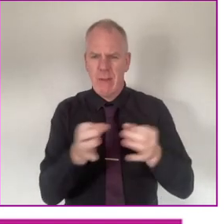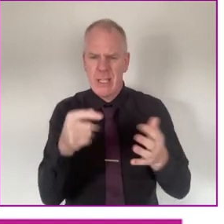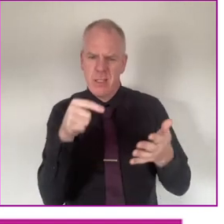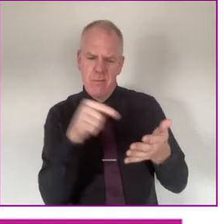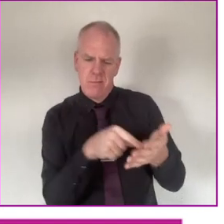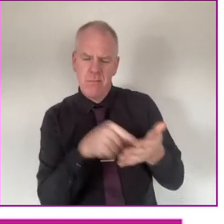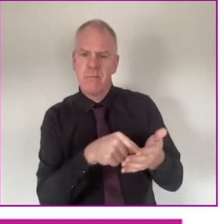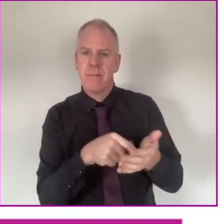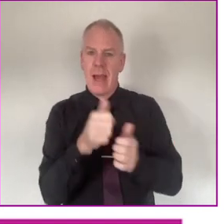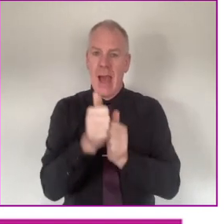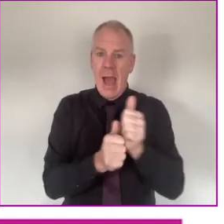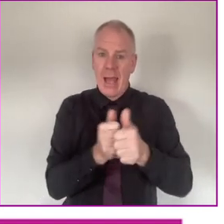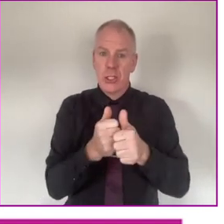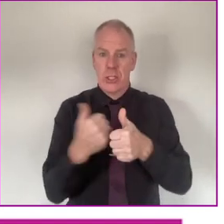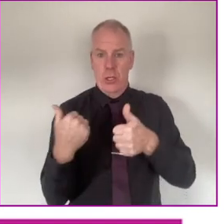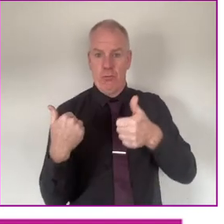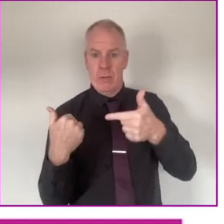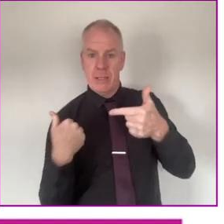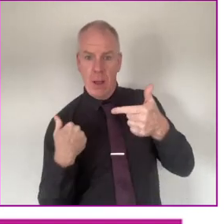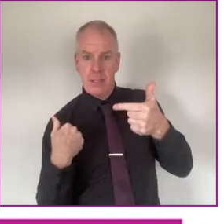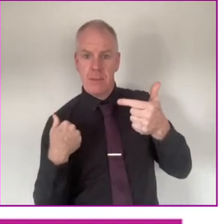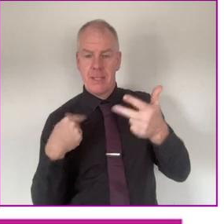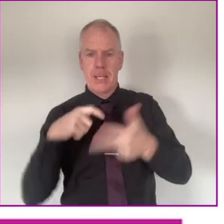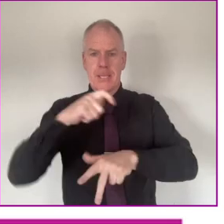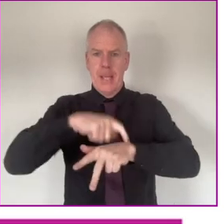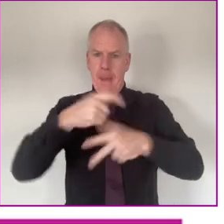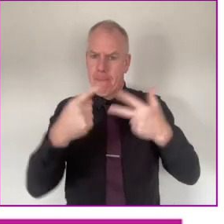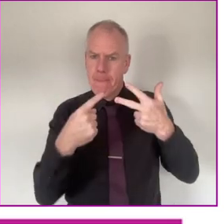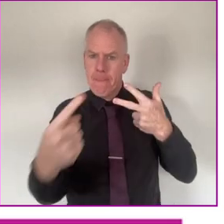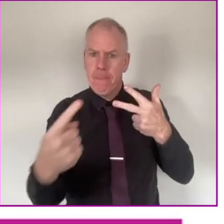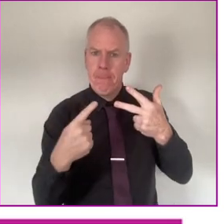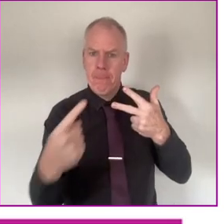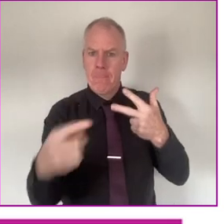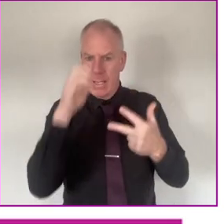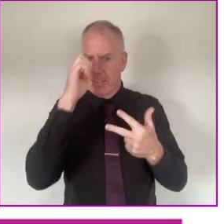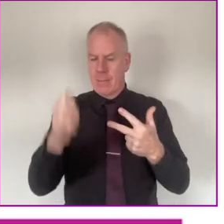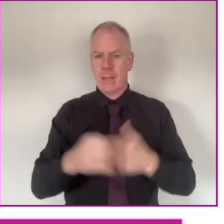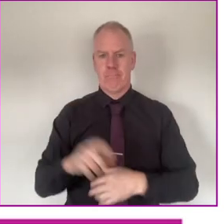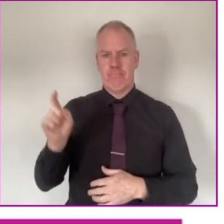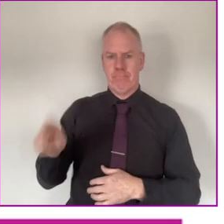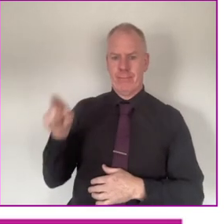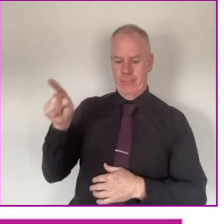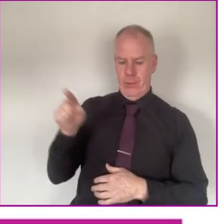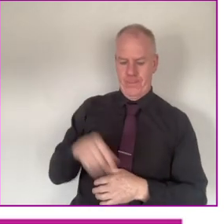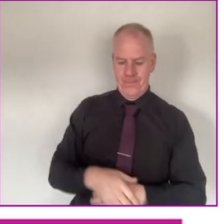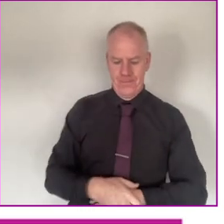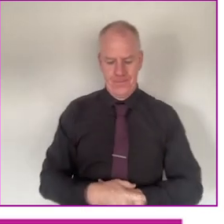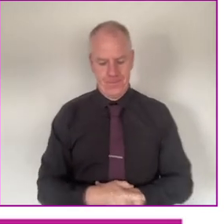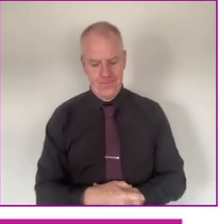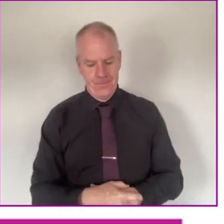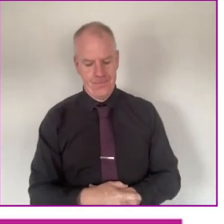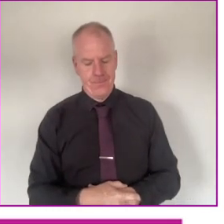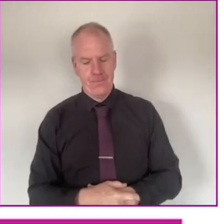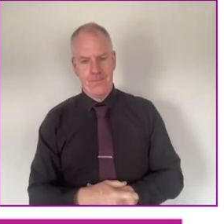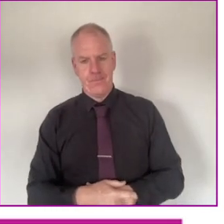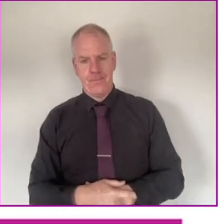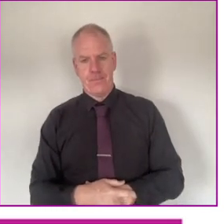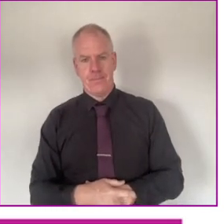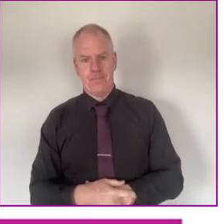On the strategy, we had actions, responsibilities, and a timeframe. We'll get it there. There it is, coming up.